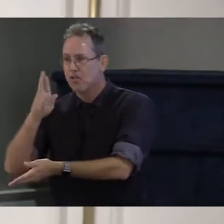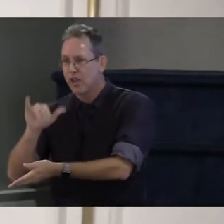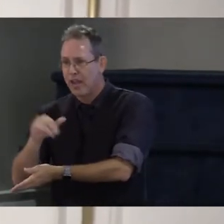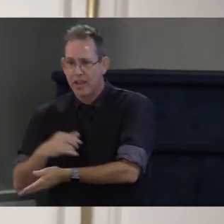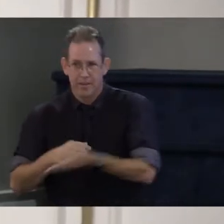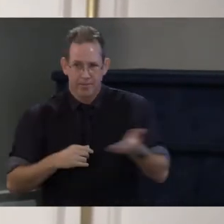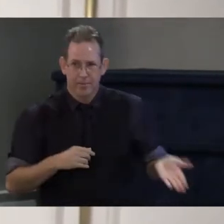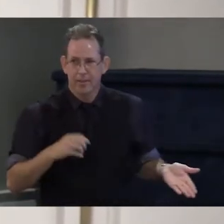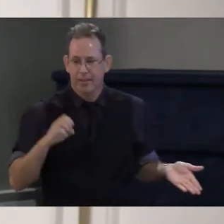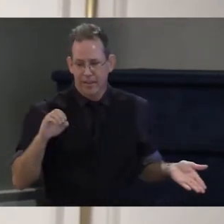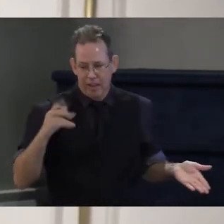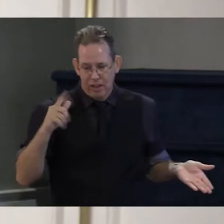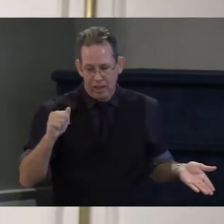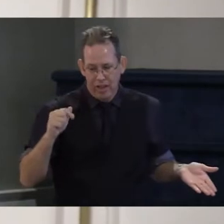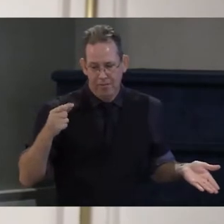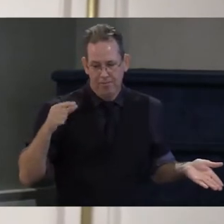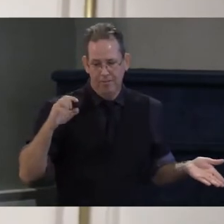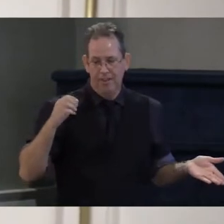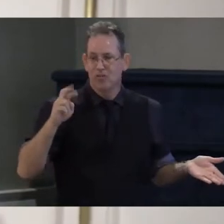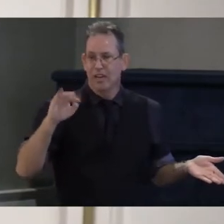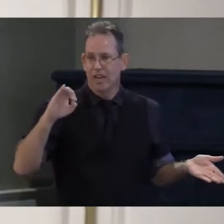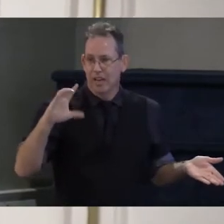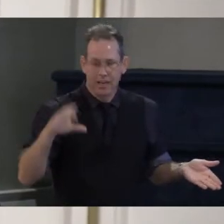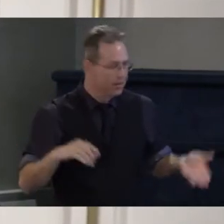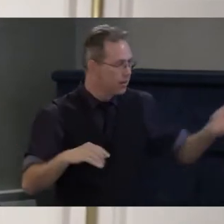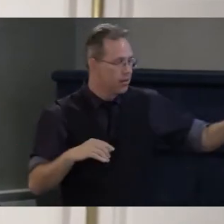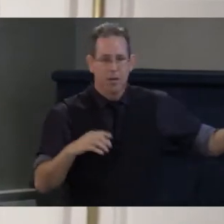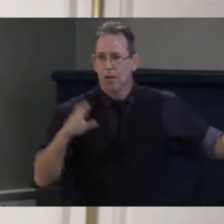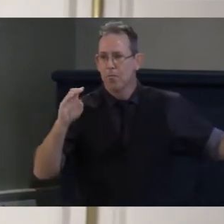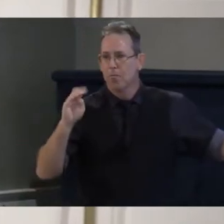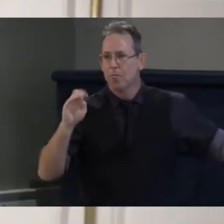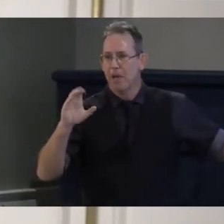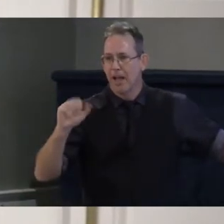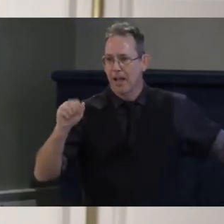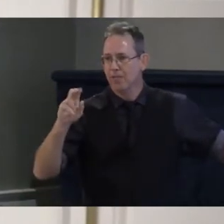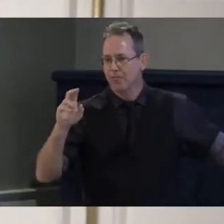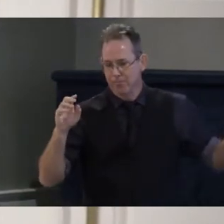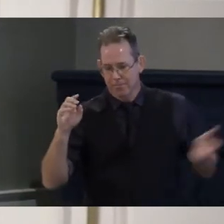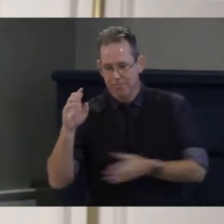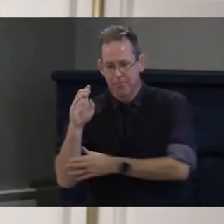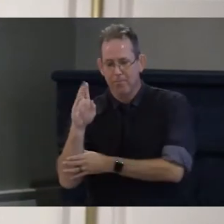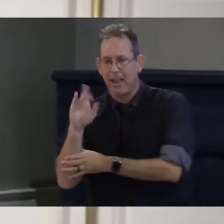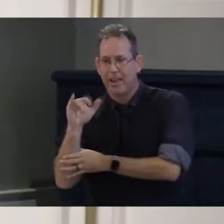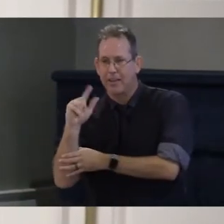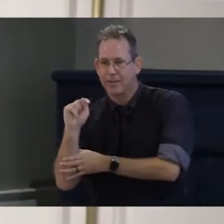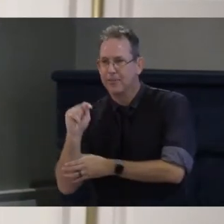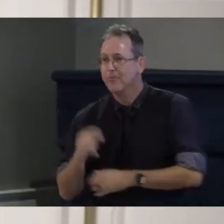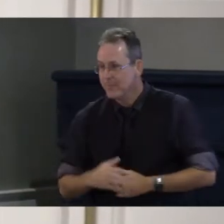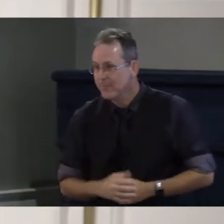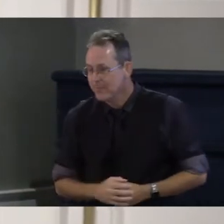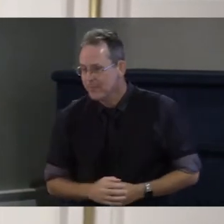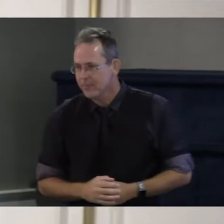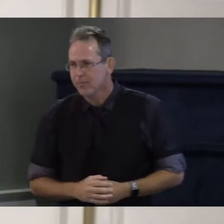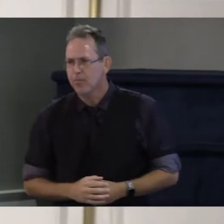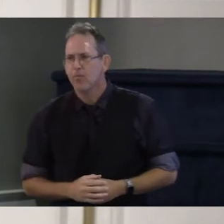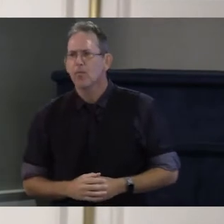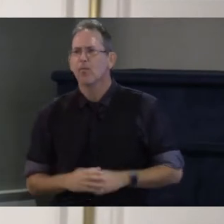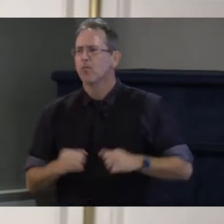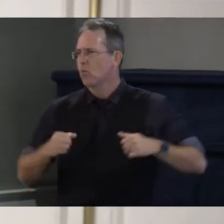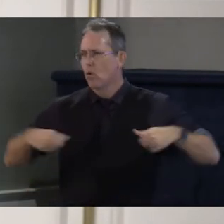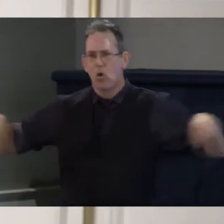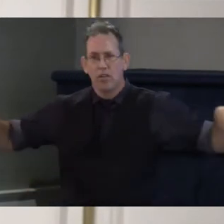Becca Ballant what's fun about this usually during the primary season all the candidates get siloed they're explode into their own party